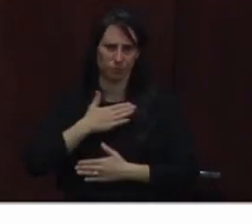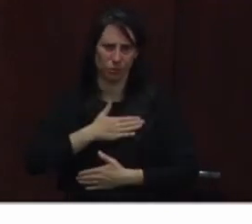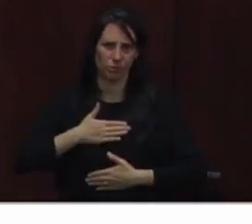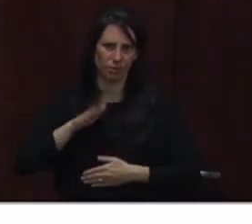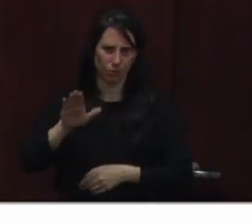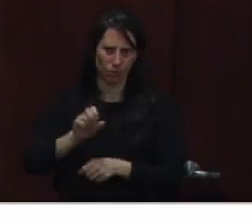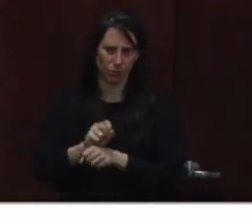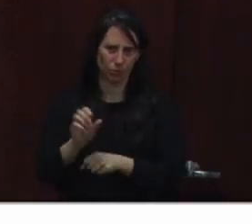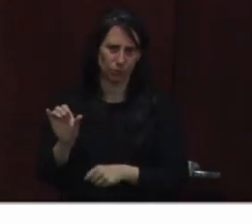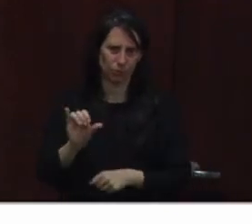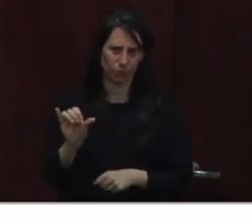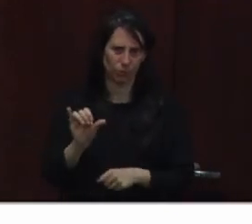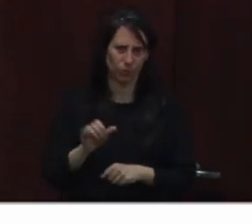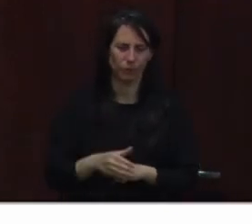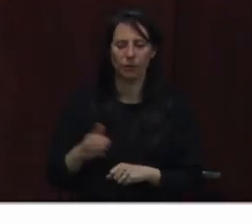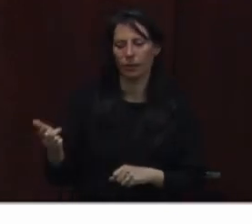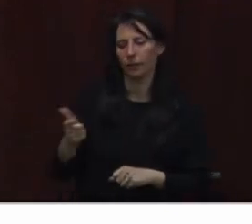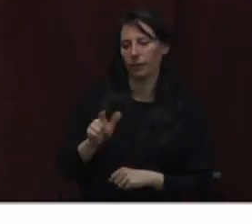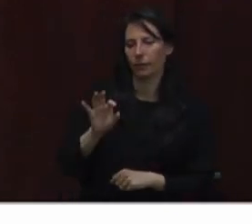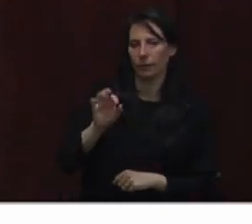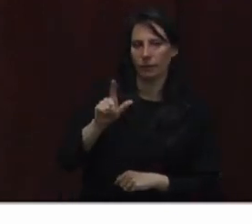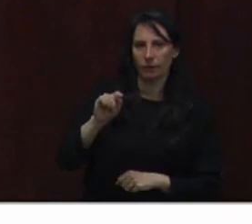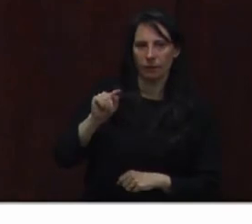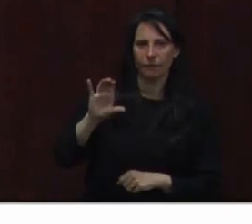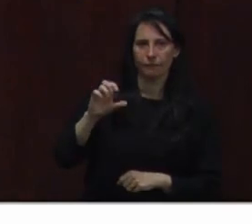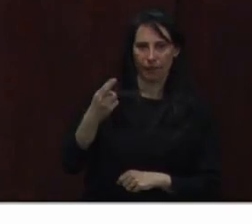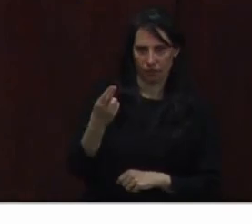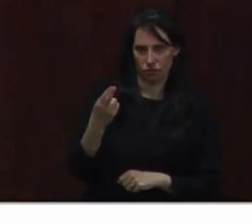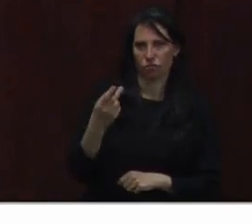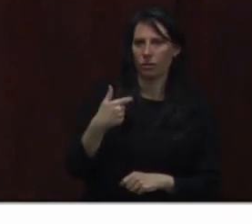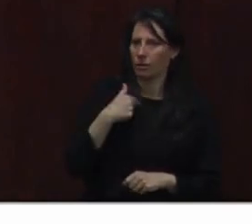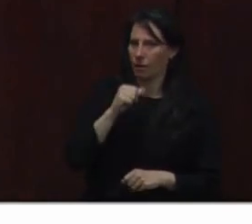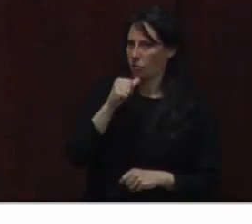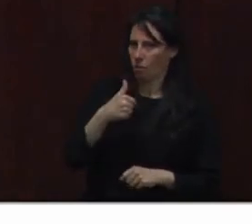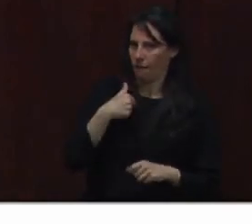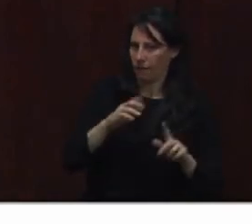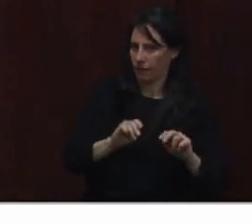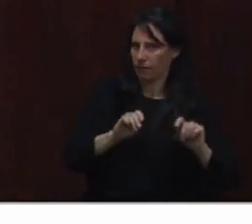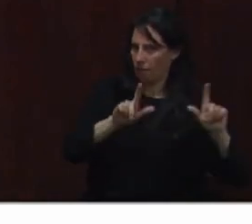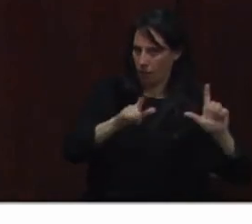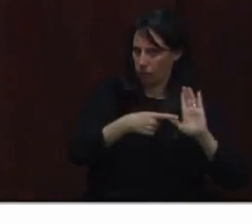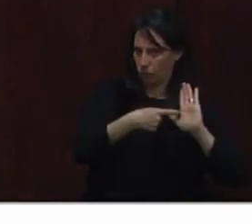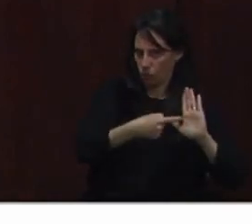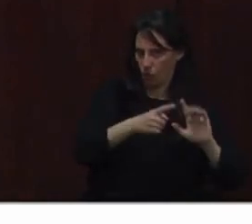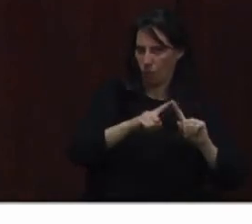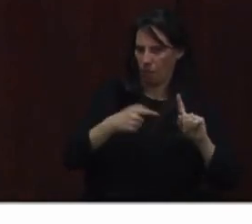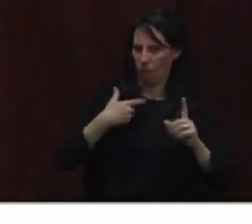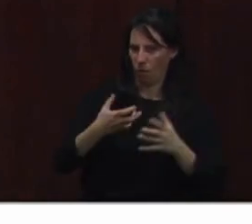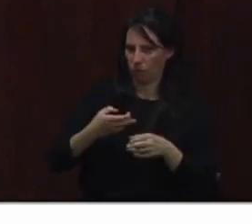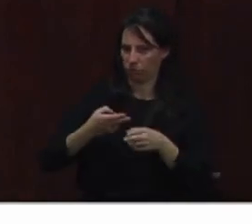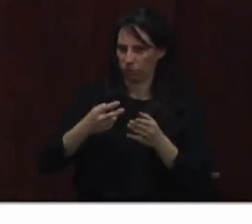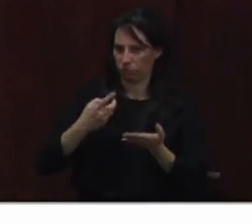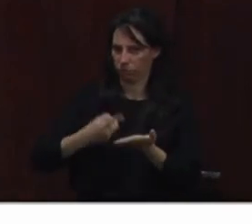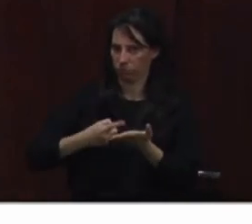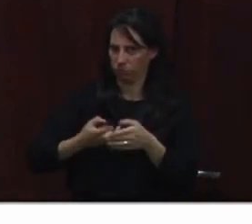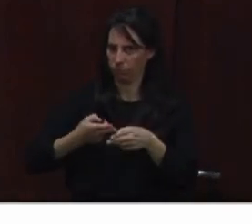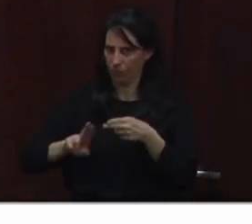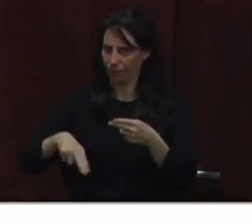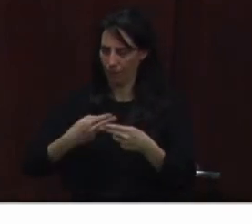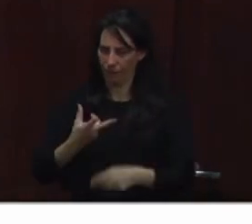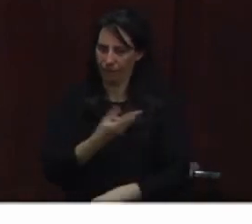I do have, I don't have this slide to go with it, but I do want to discuss one more thing today about VAX operations. On Monday, we